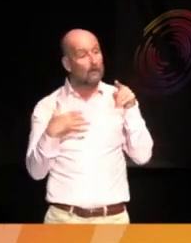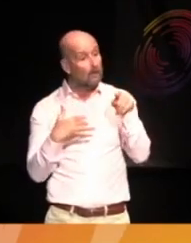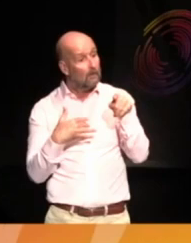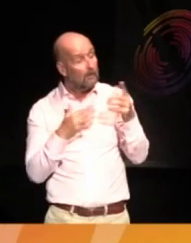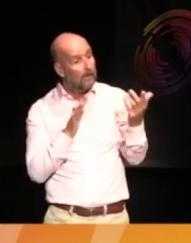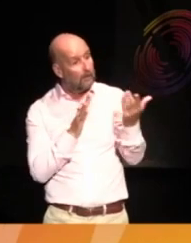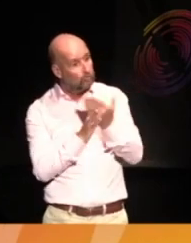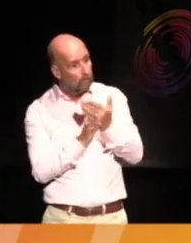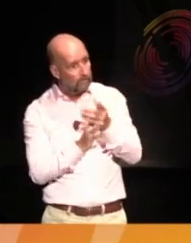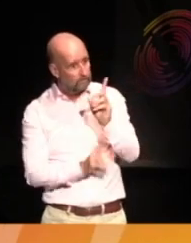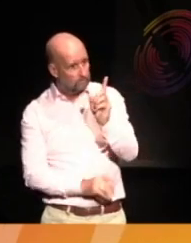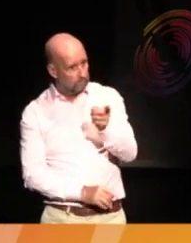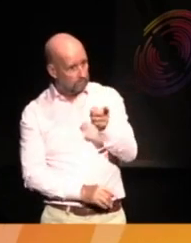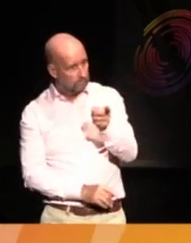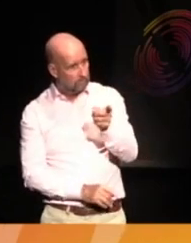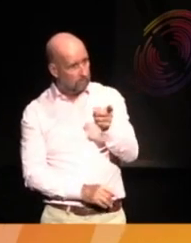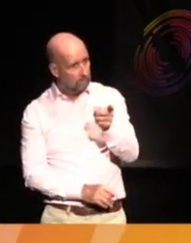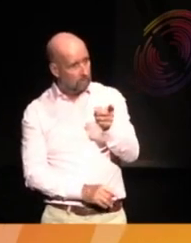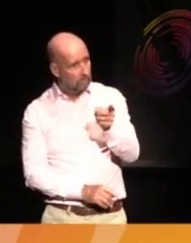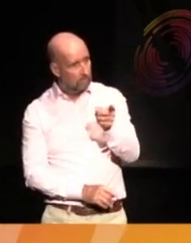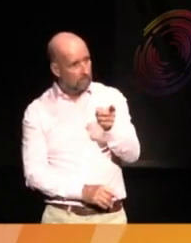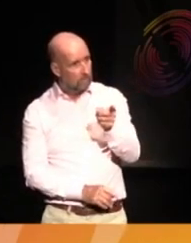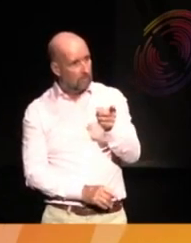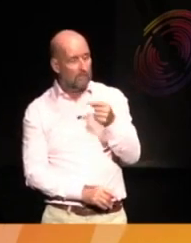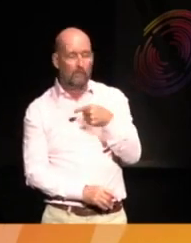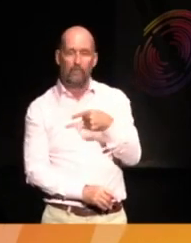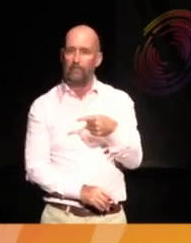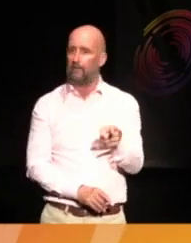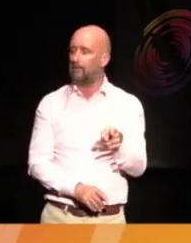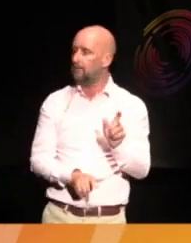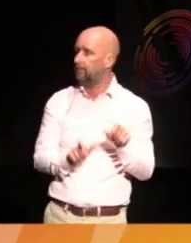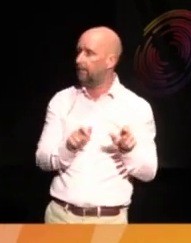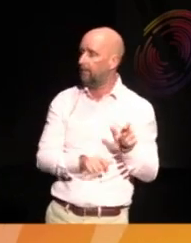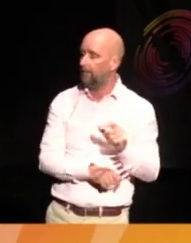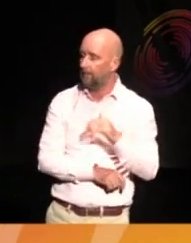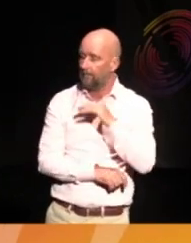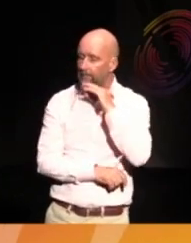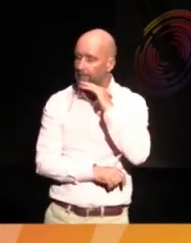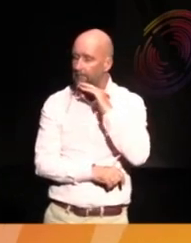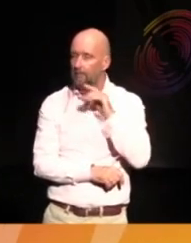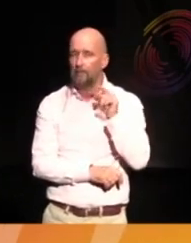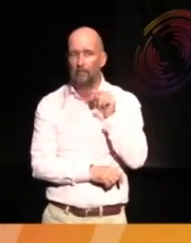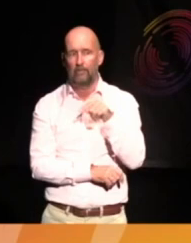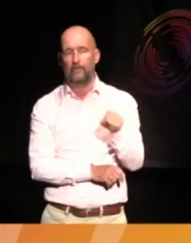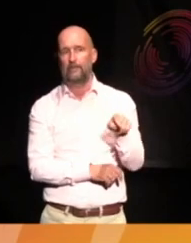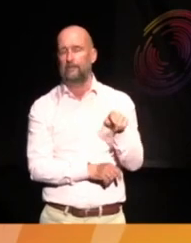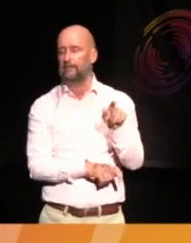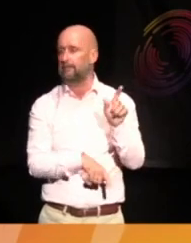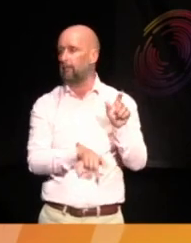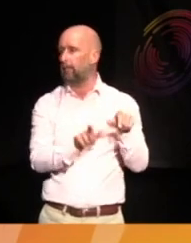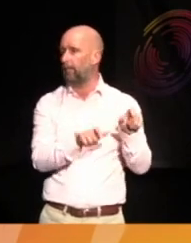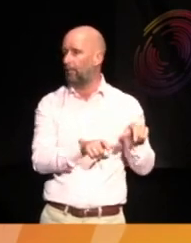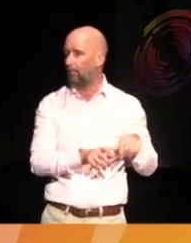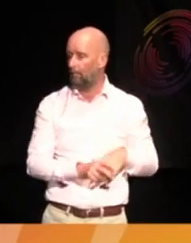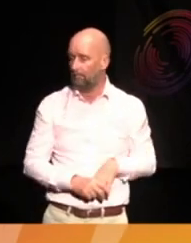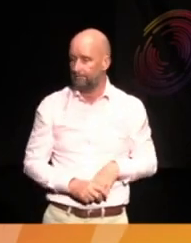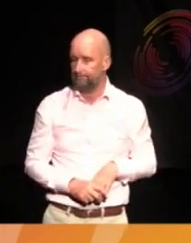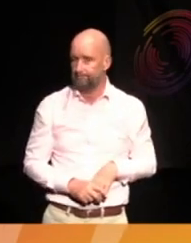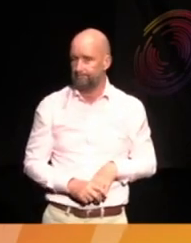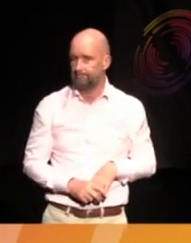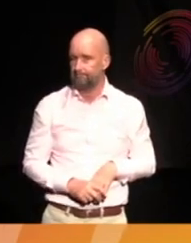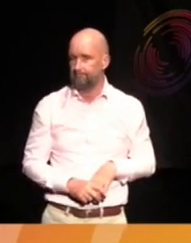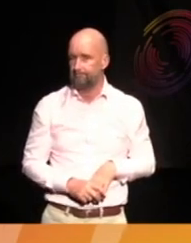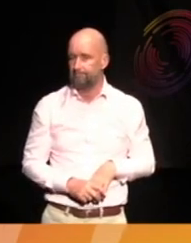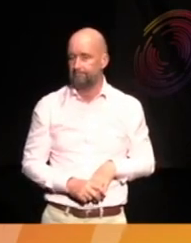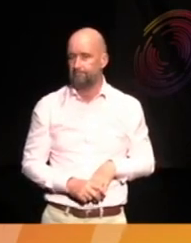teacher. Miss, people. Miss, mutters to herself. Miss, these people. Four.